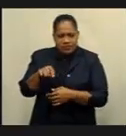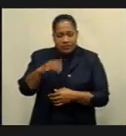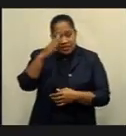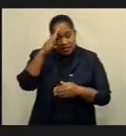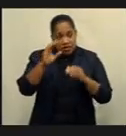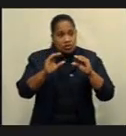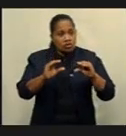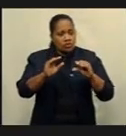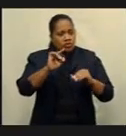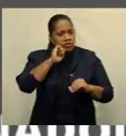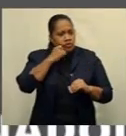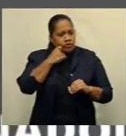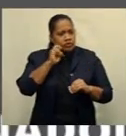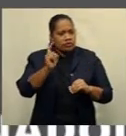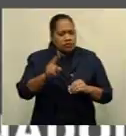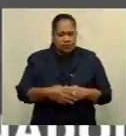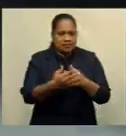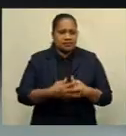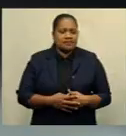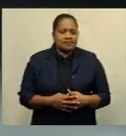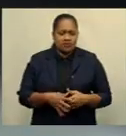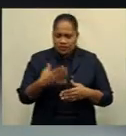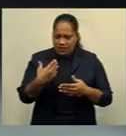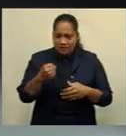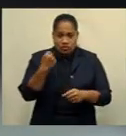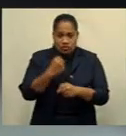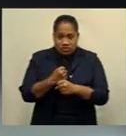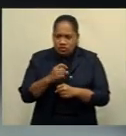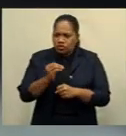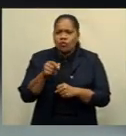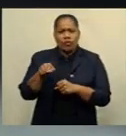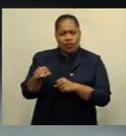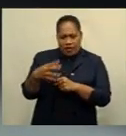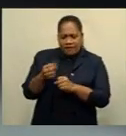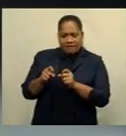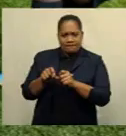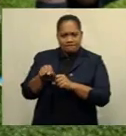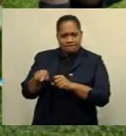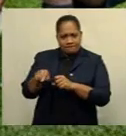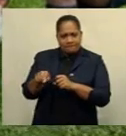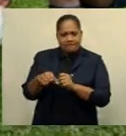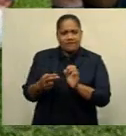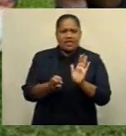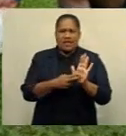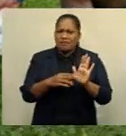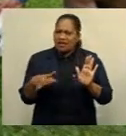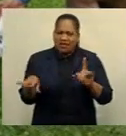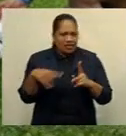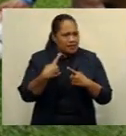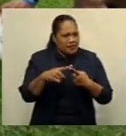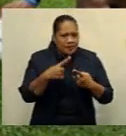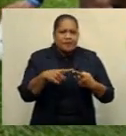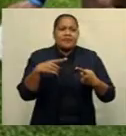will be building on its core players. Key figures are still there. Namani Ndolo, there's